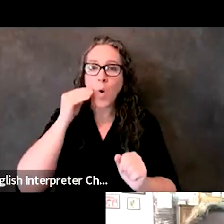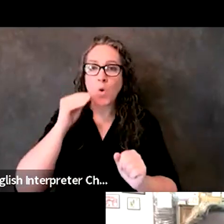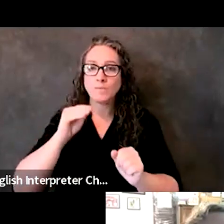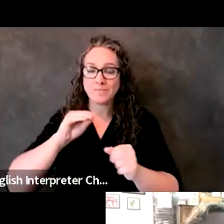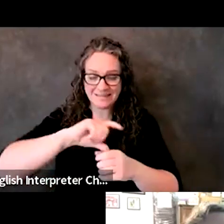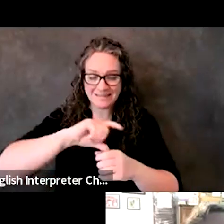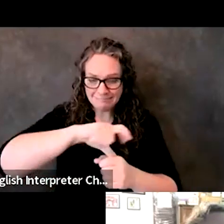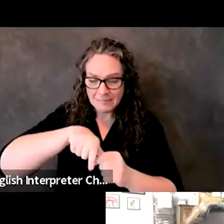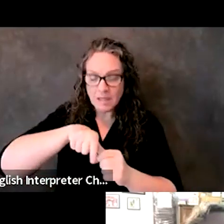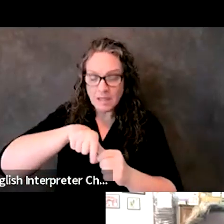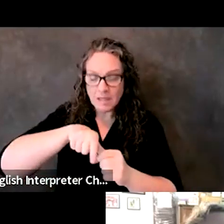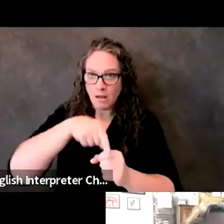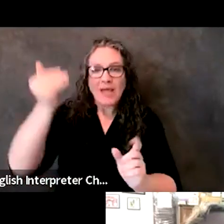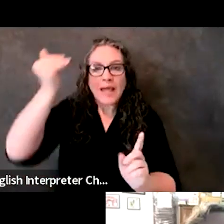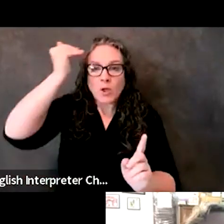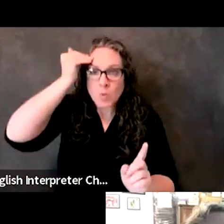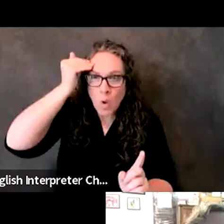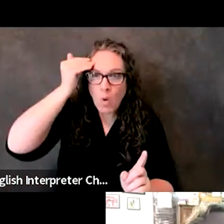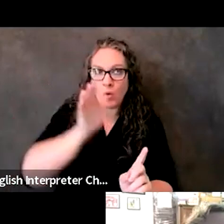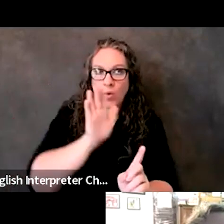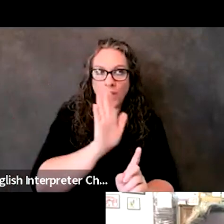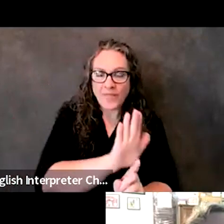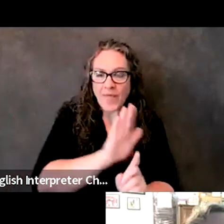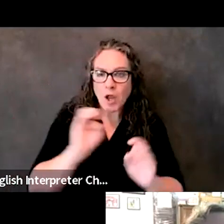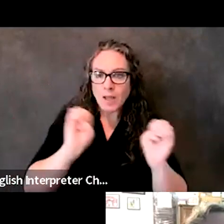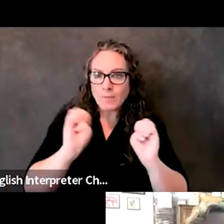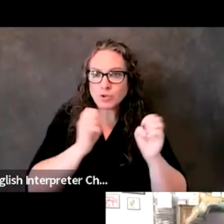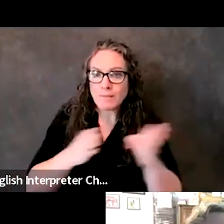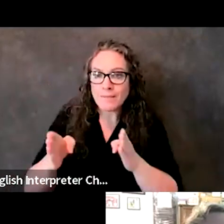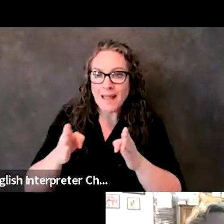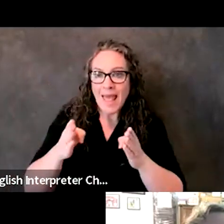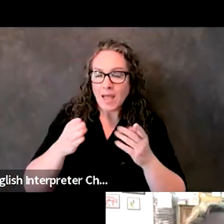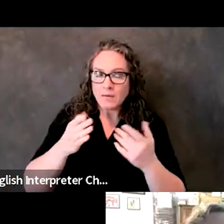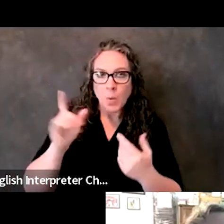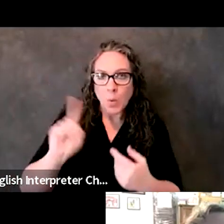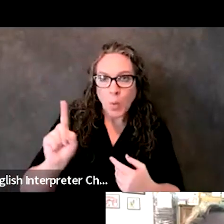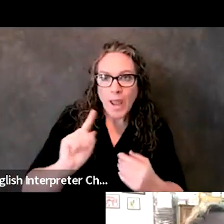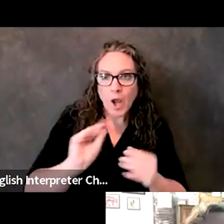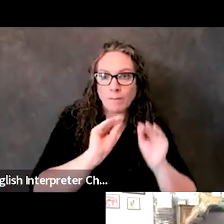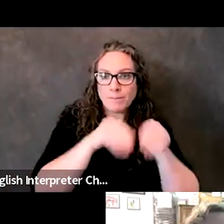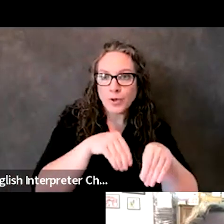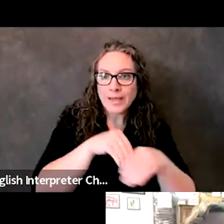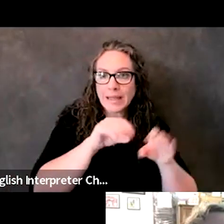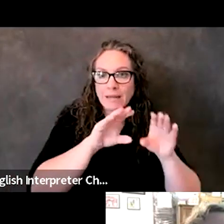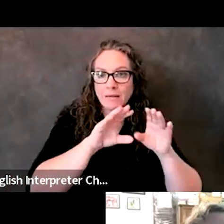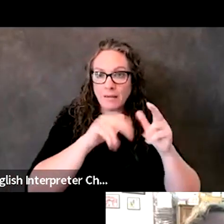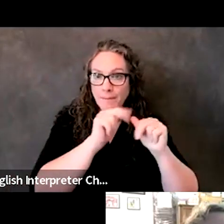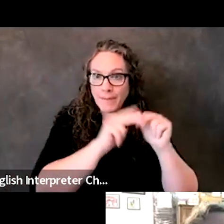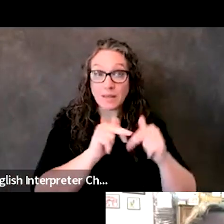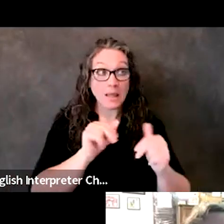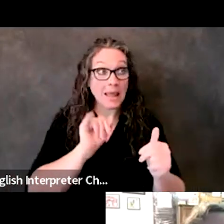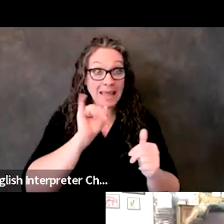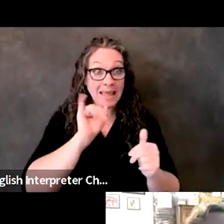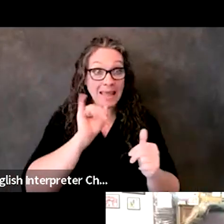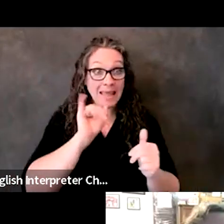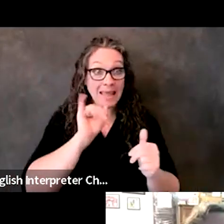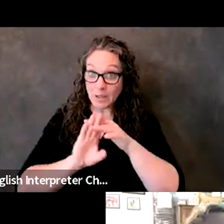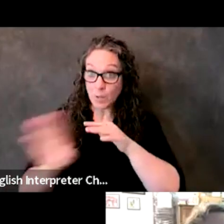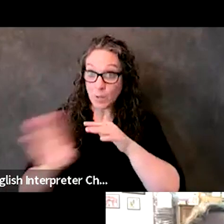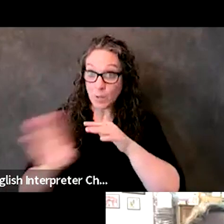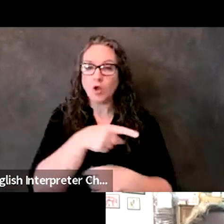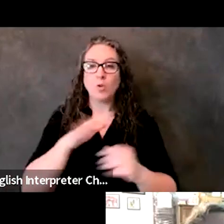knew where their emergency operating plan was and how to activate it. But if they did need to evacuate, they understood those processes,